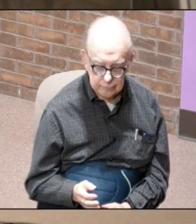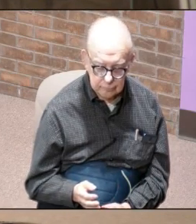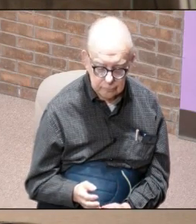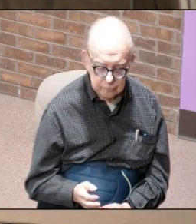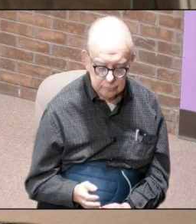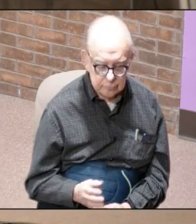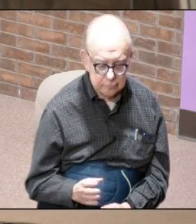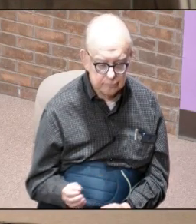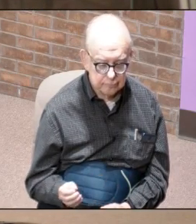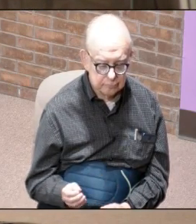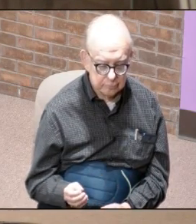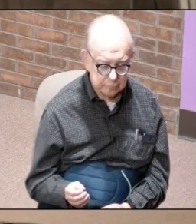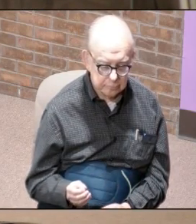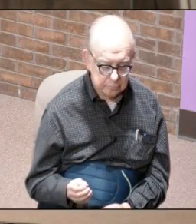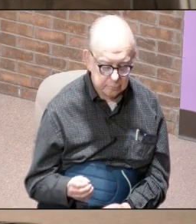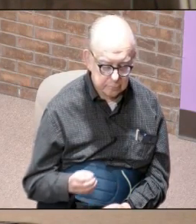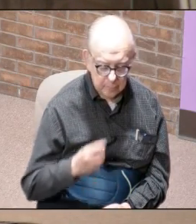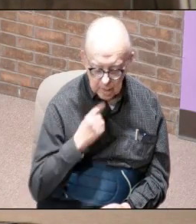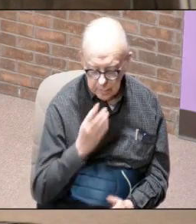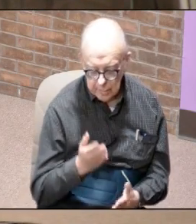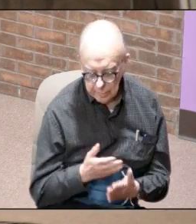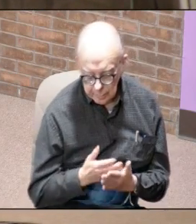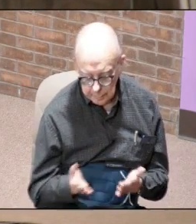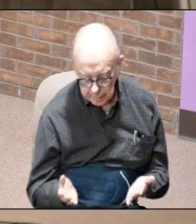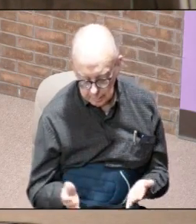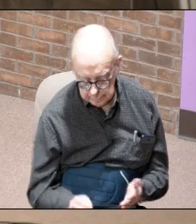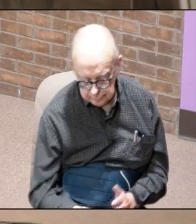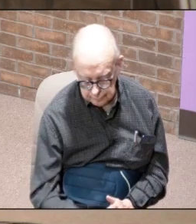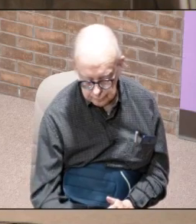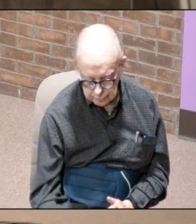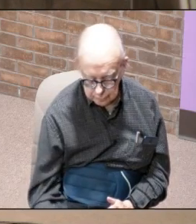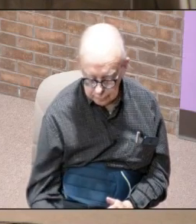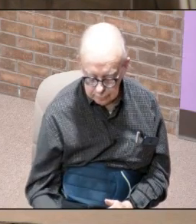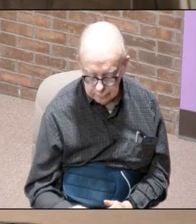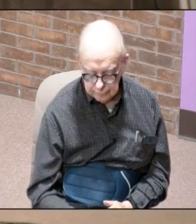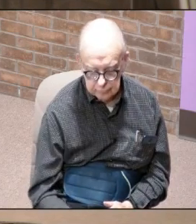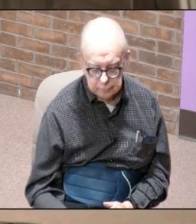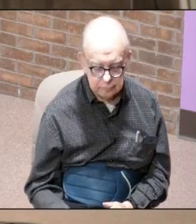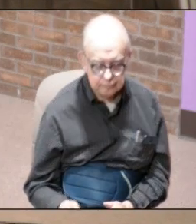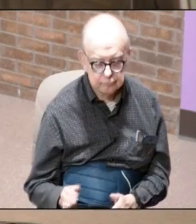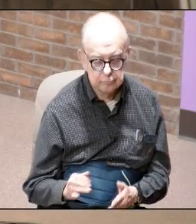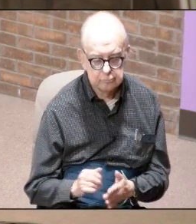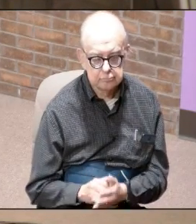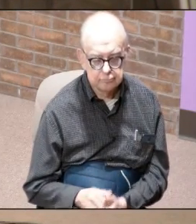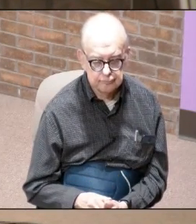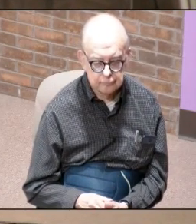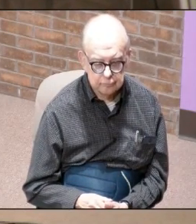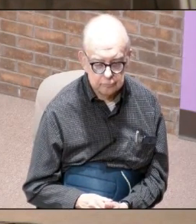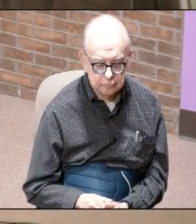and may I say this to you is this